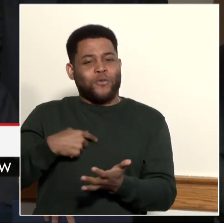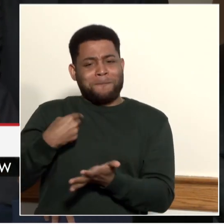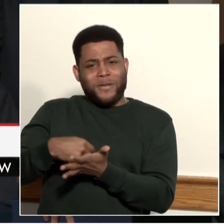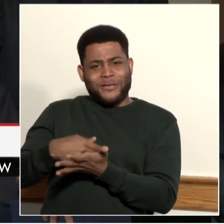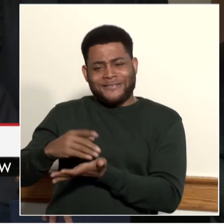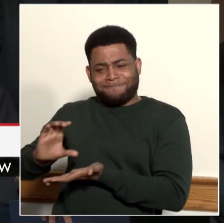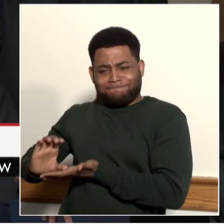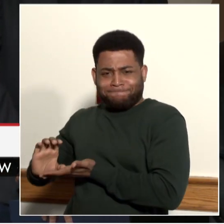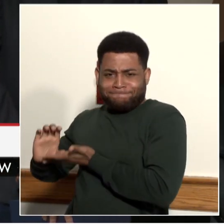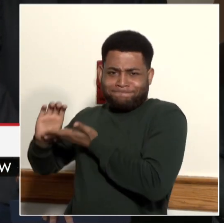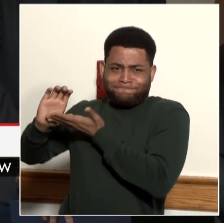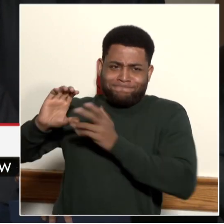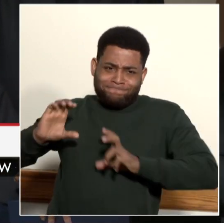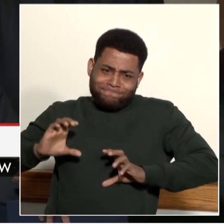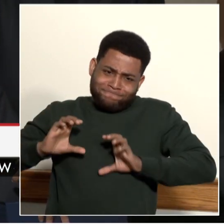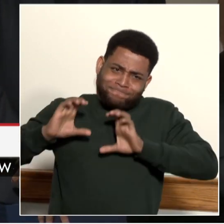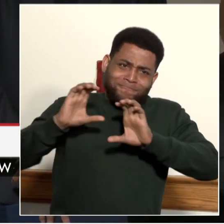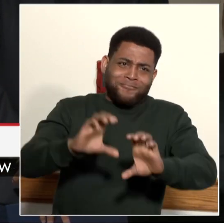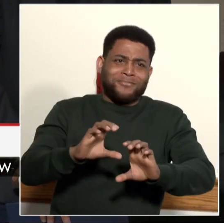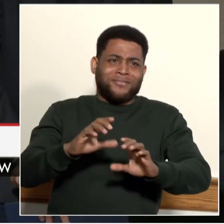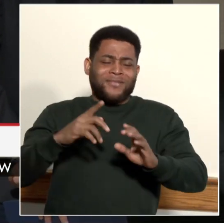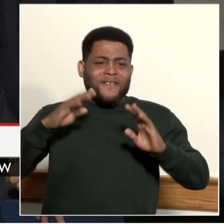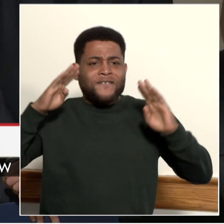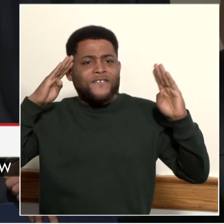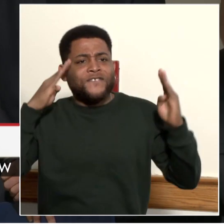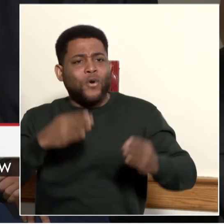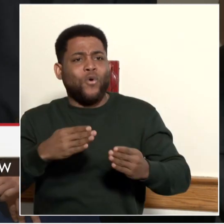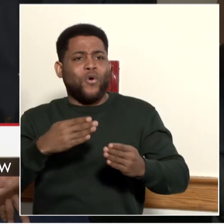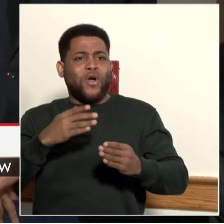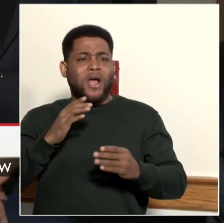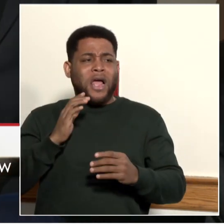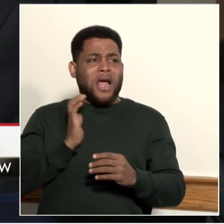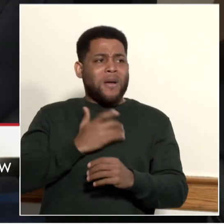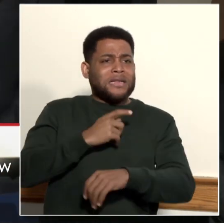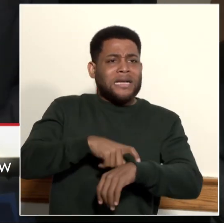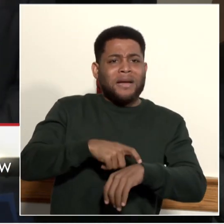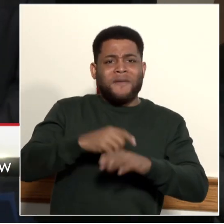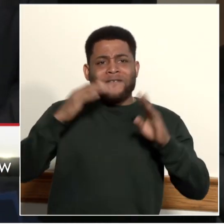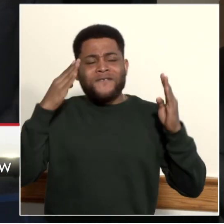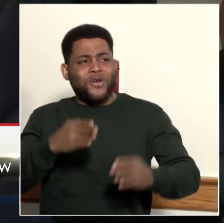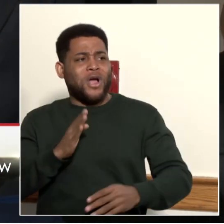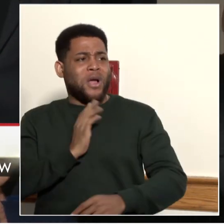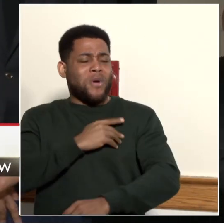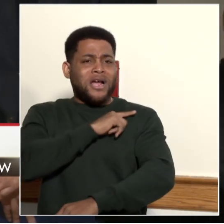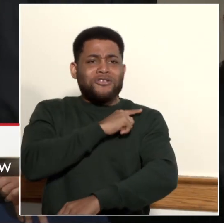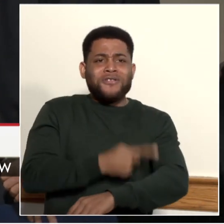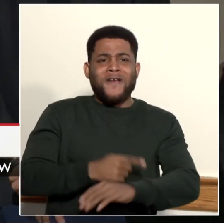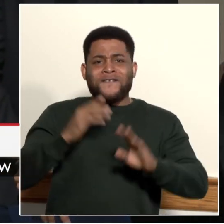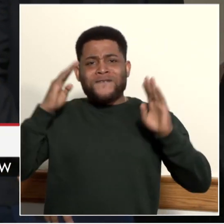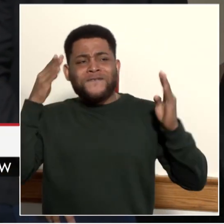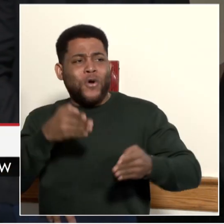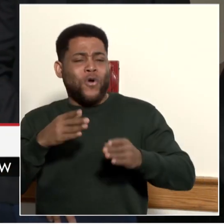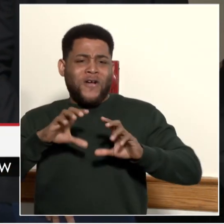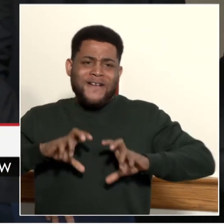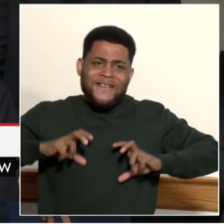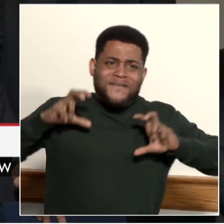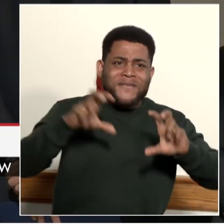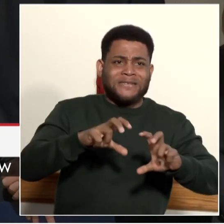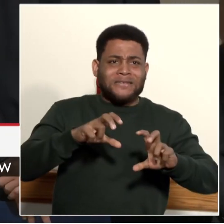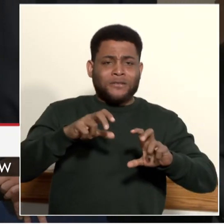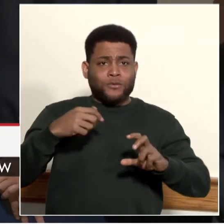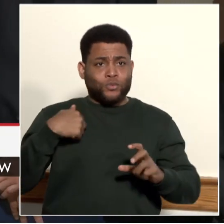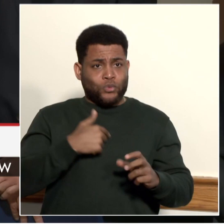We had the best educators who came to these buildings. We have parents who were committed to staying in their own